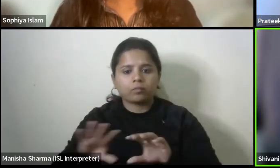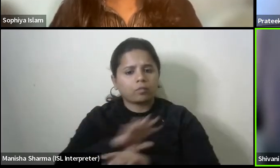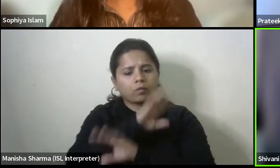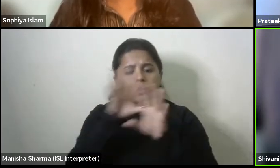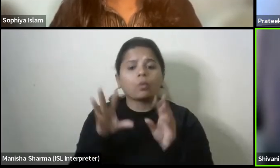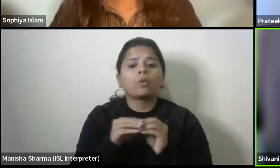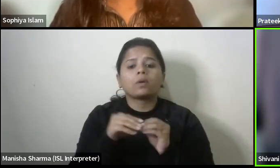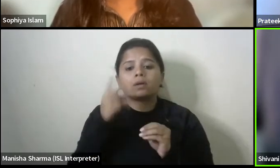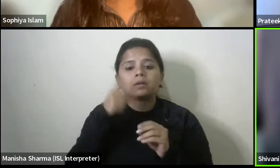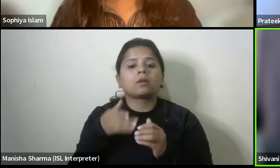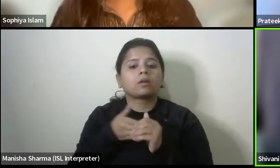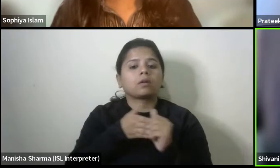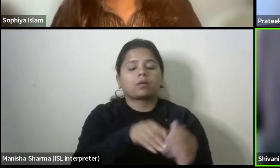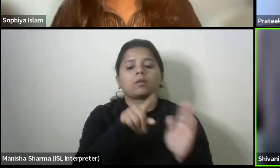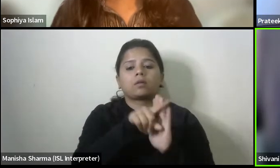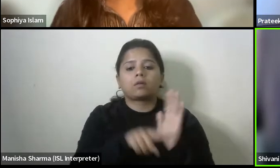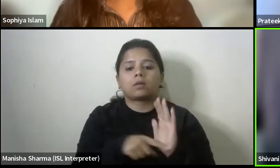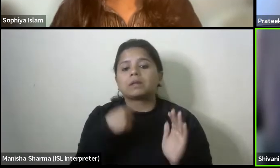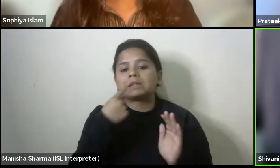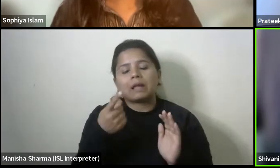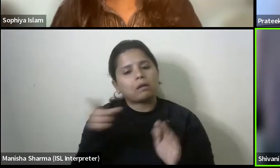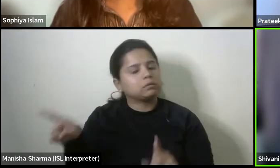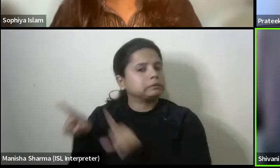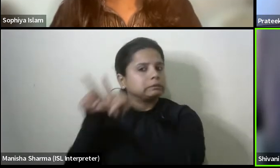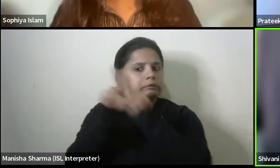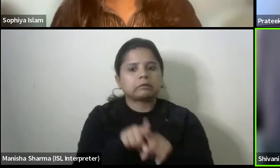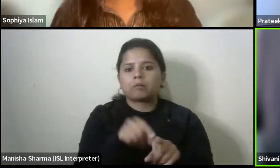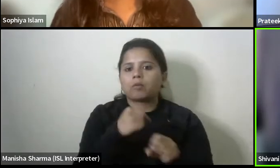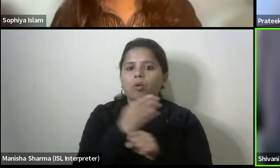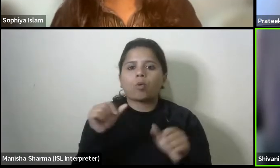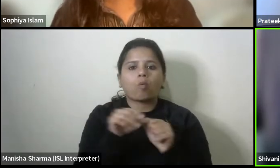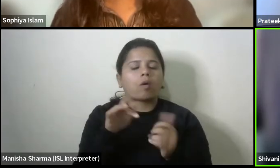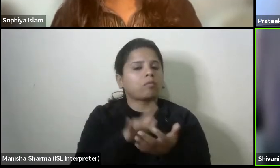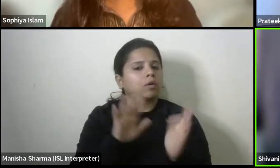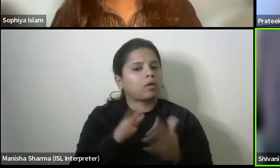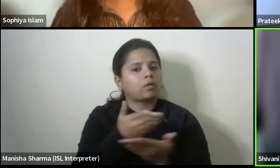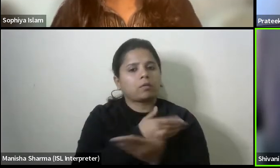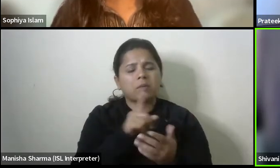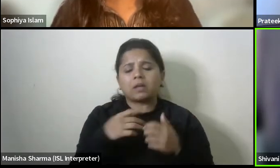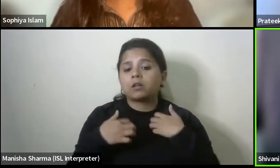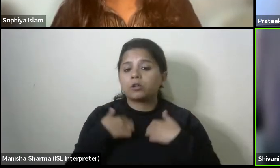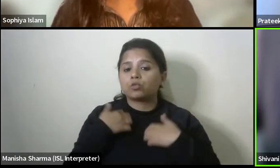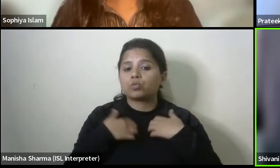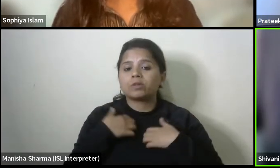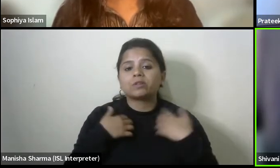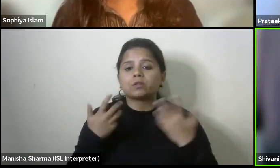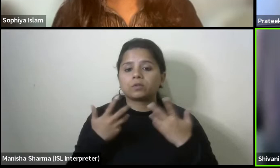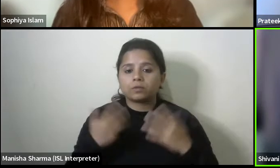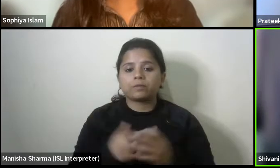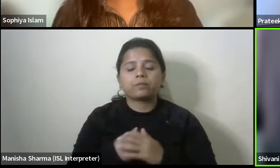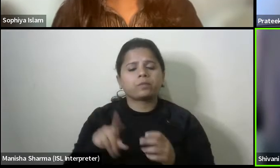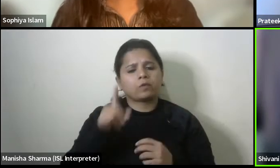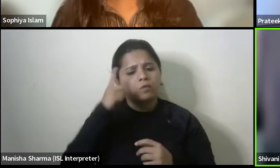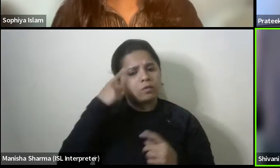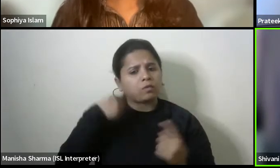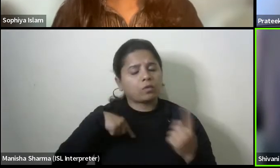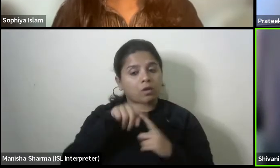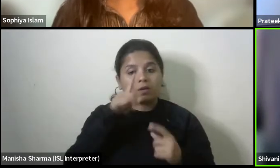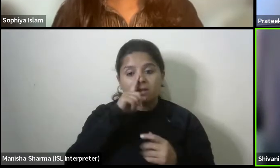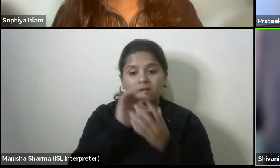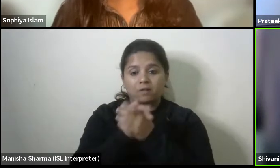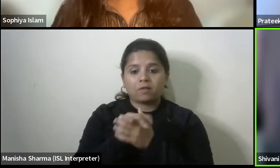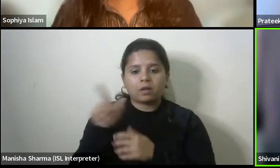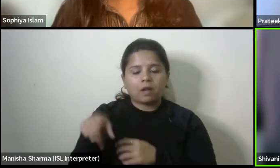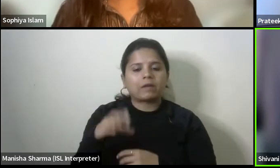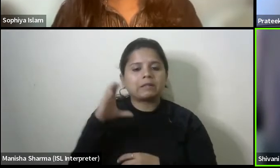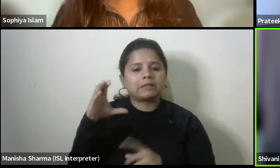you your guidelines would tell you to have and but what was very interesting was that one of my colleagues she has cerebral